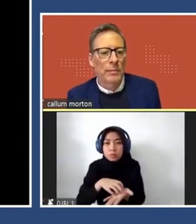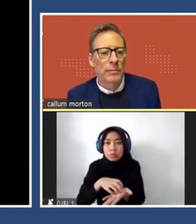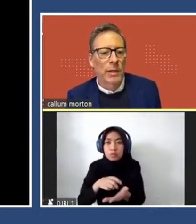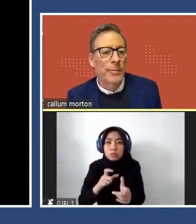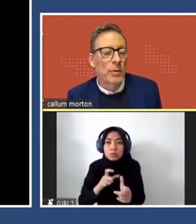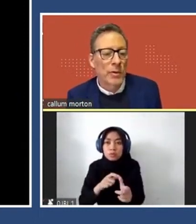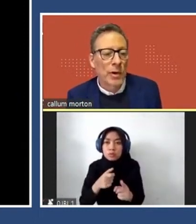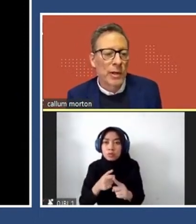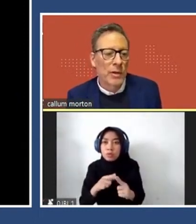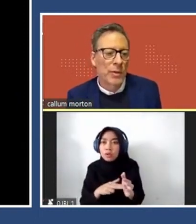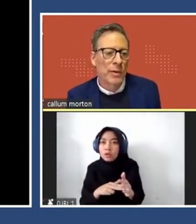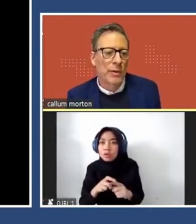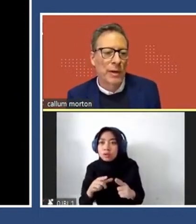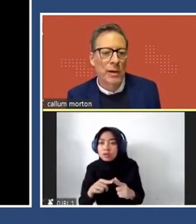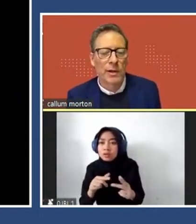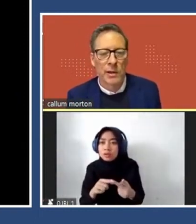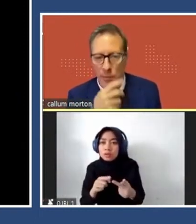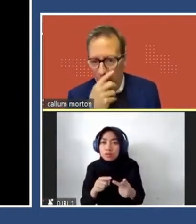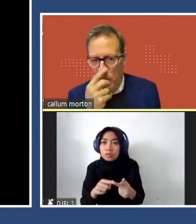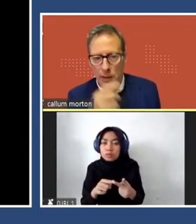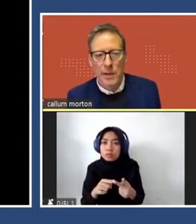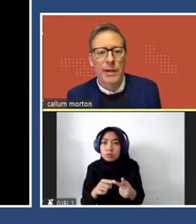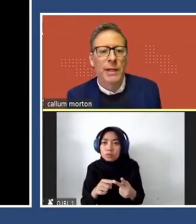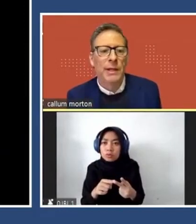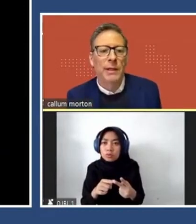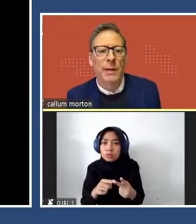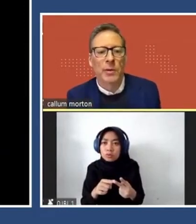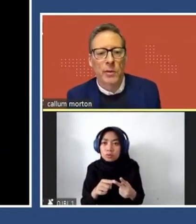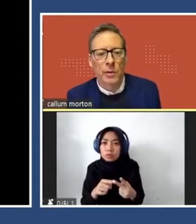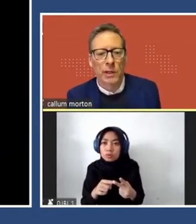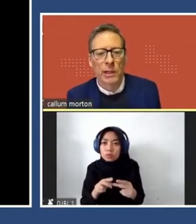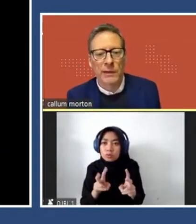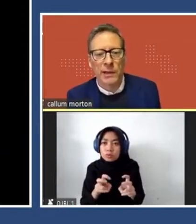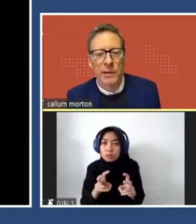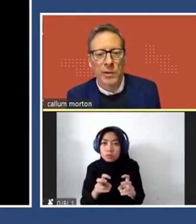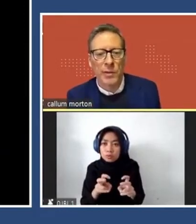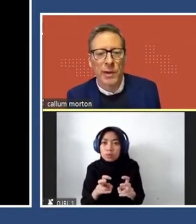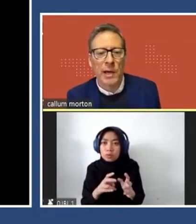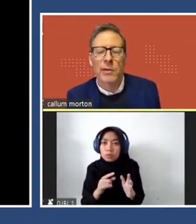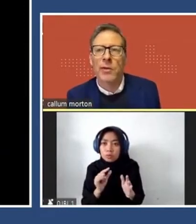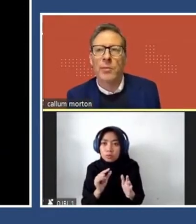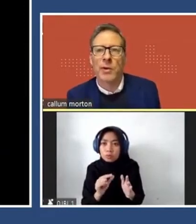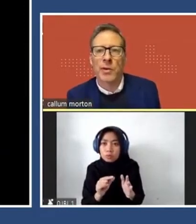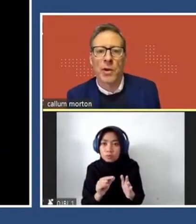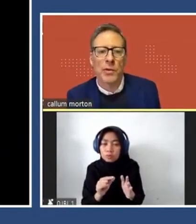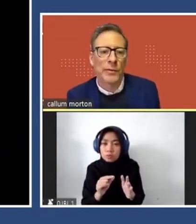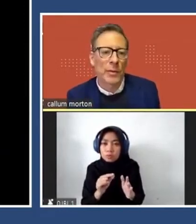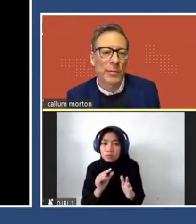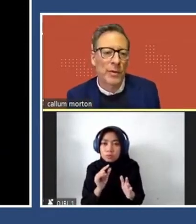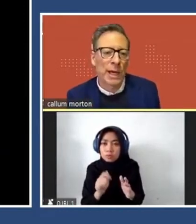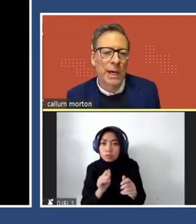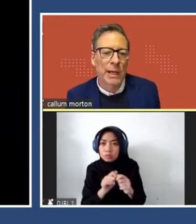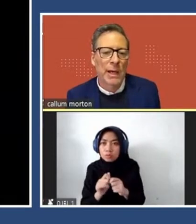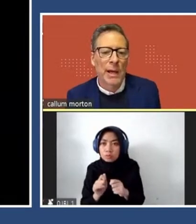Captain Cook's cottage, which is a cottage that he, Captain Cook, lived in that was shipped out stone by